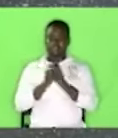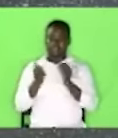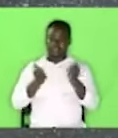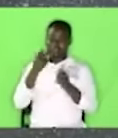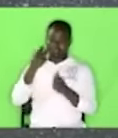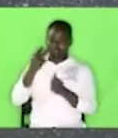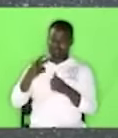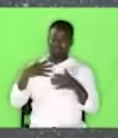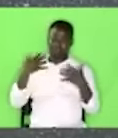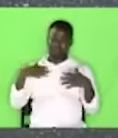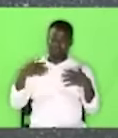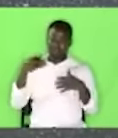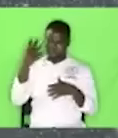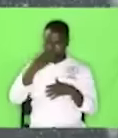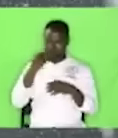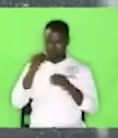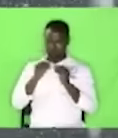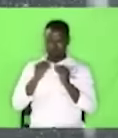It was flashy.